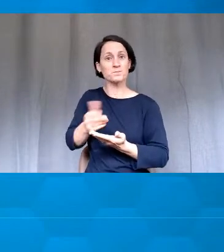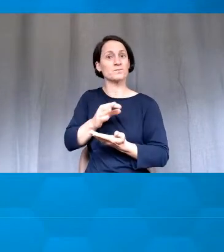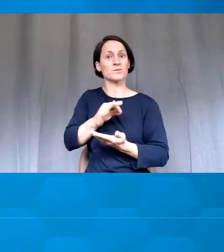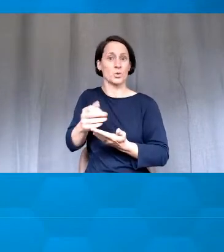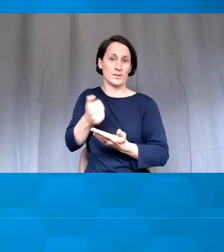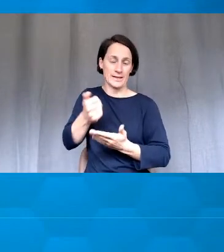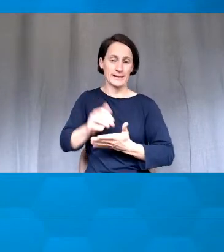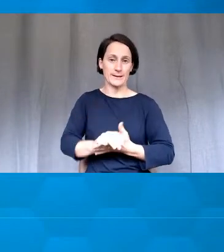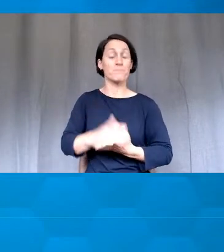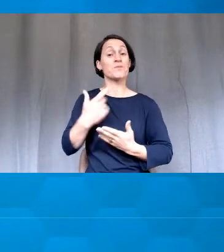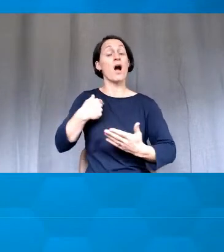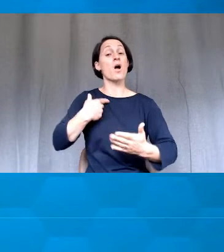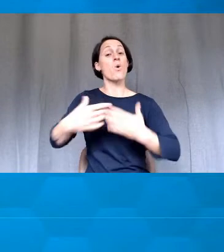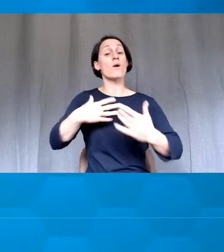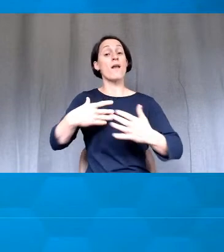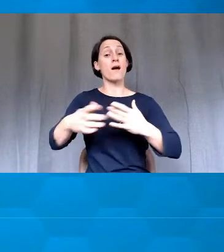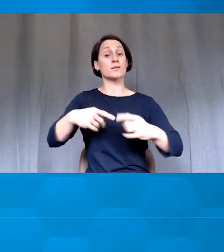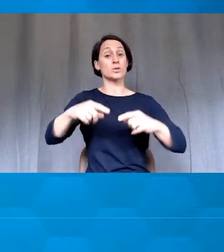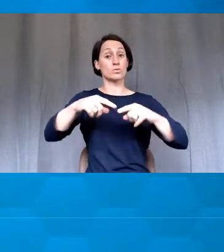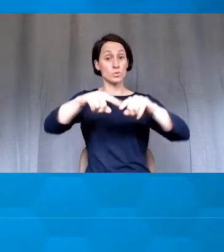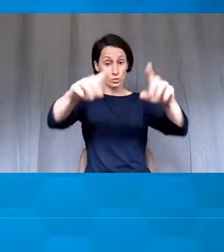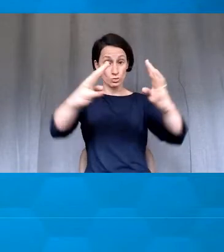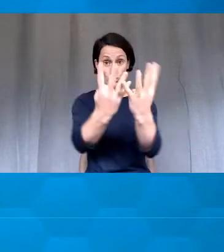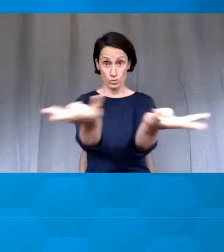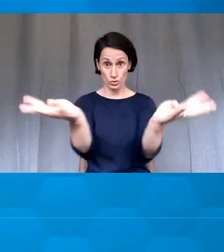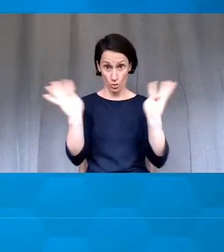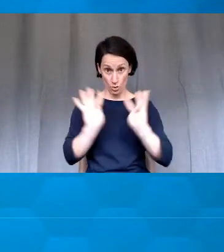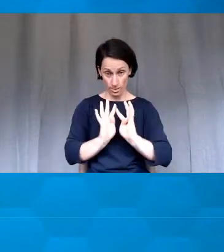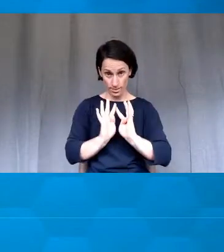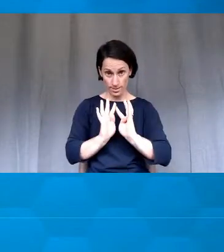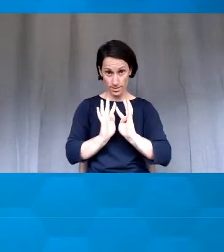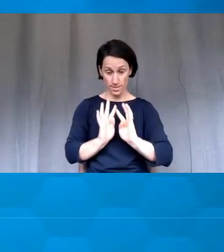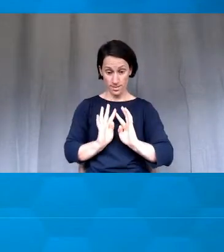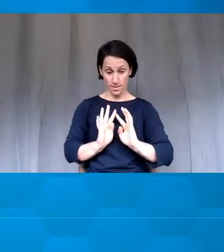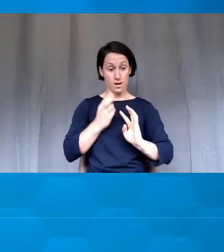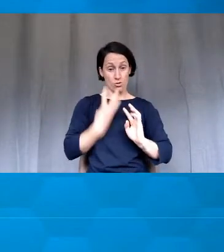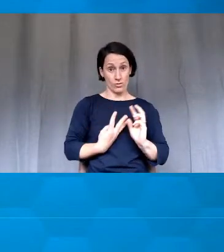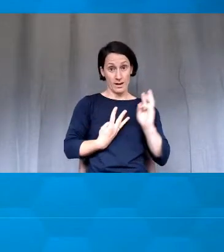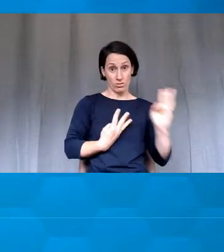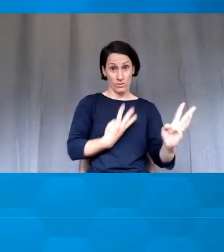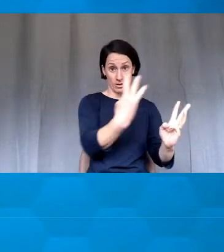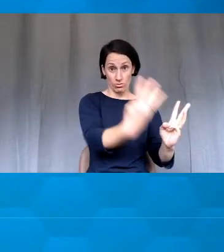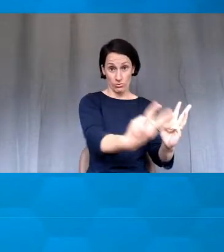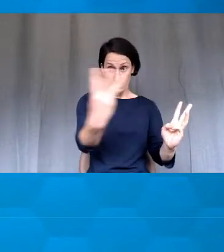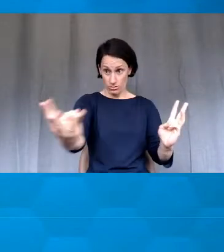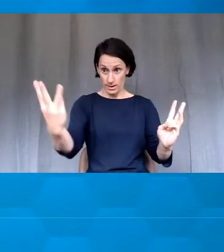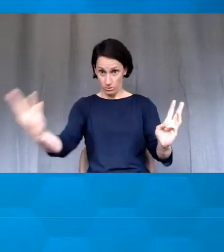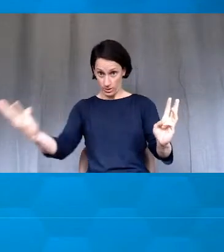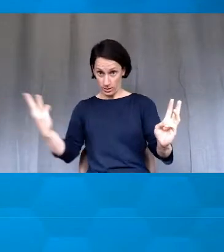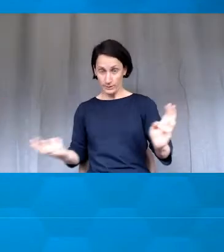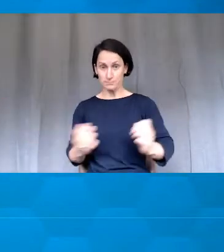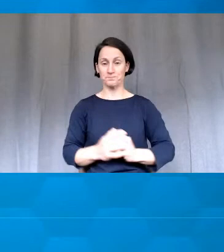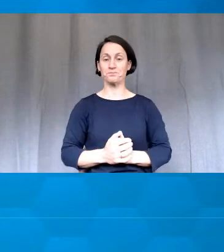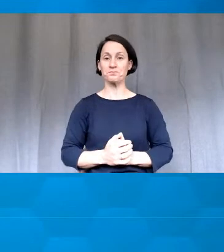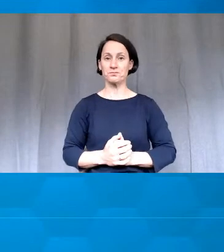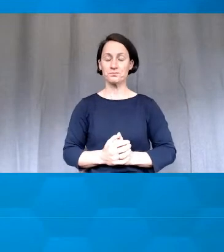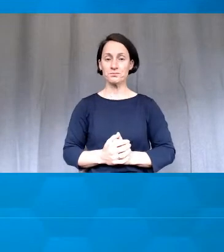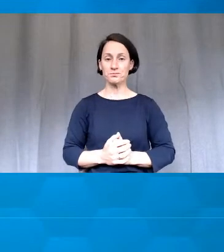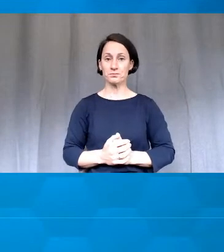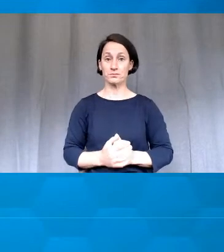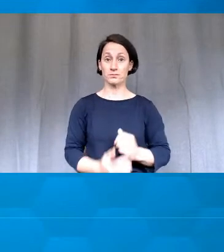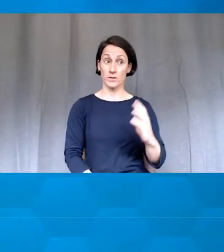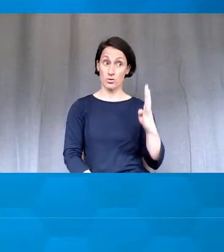circle in groups of three. And the idea is that you will provide students to the three